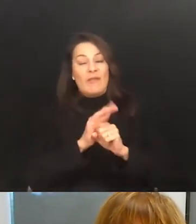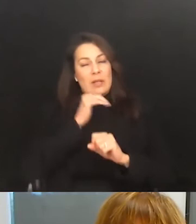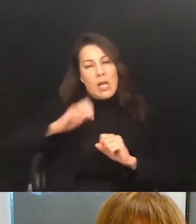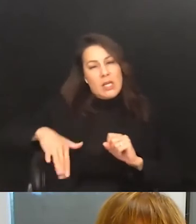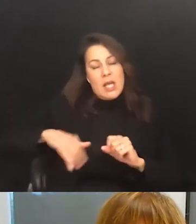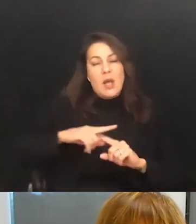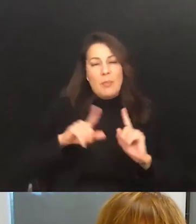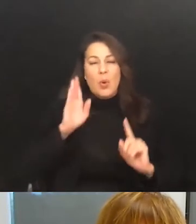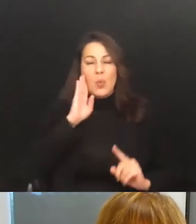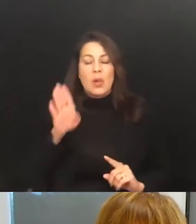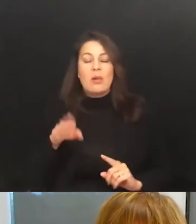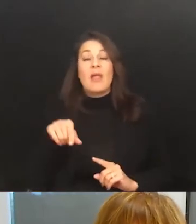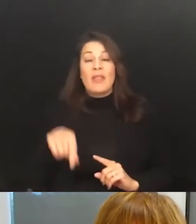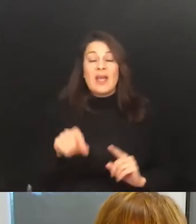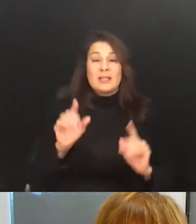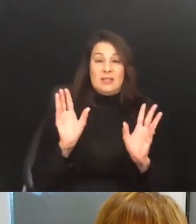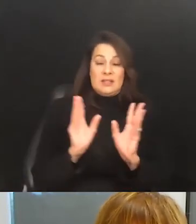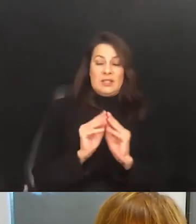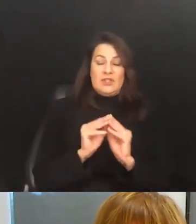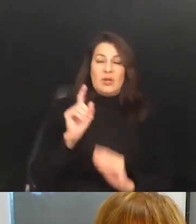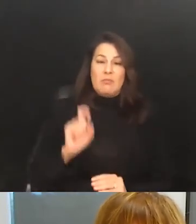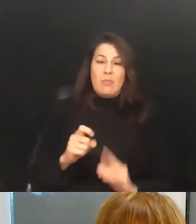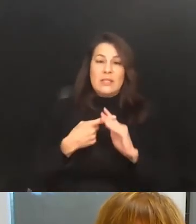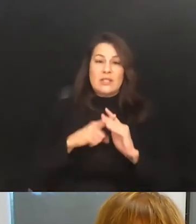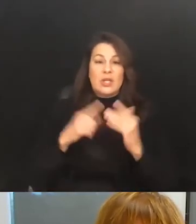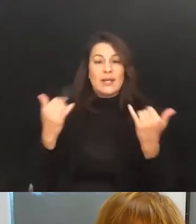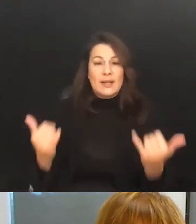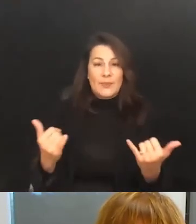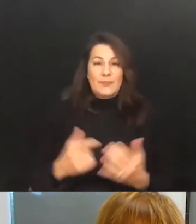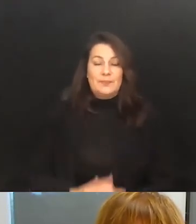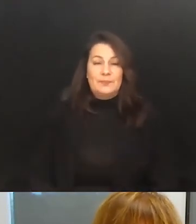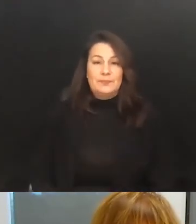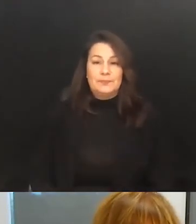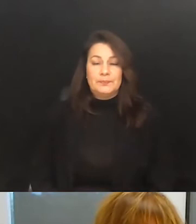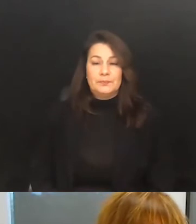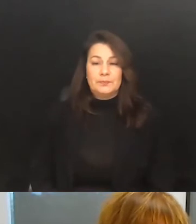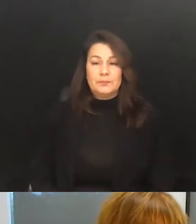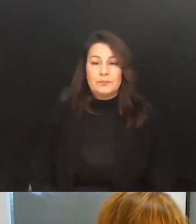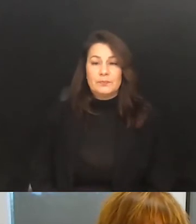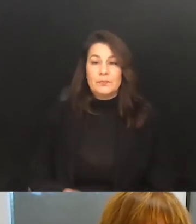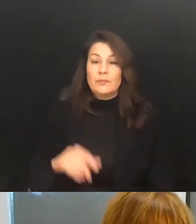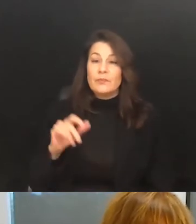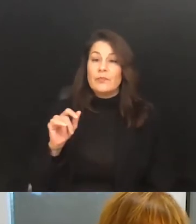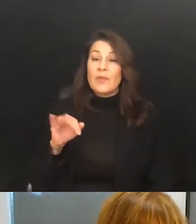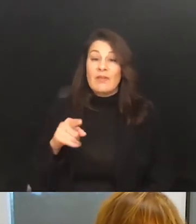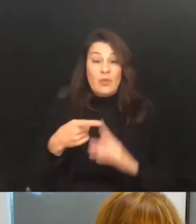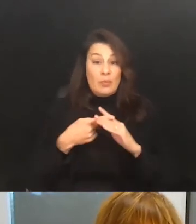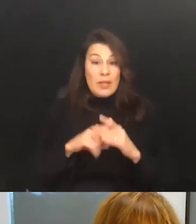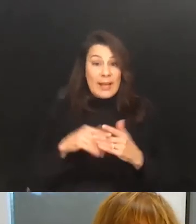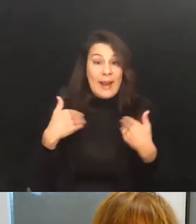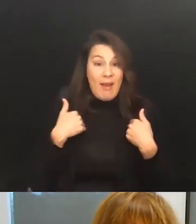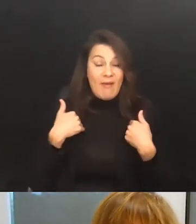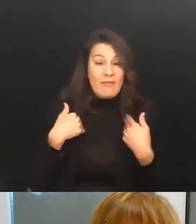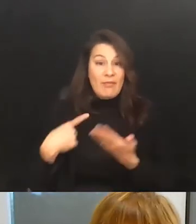conversation has to start happening now. Um, and if it begins now, and